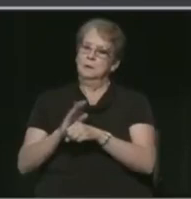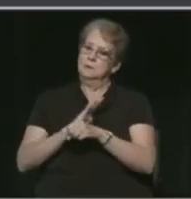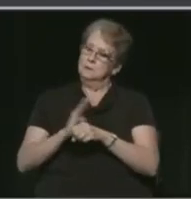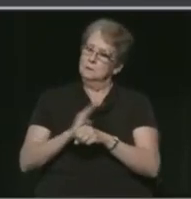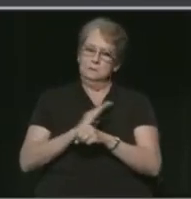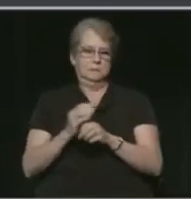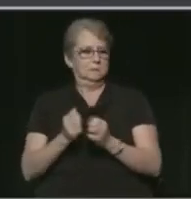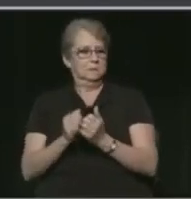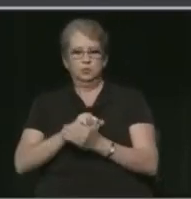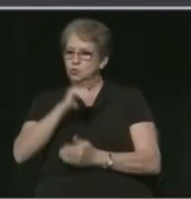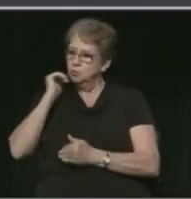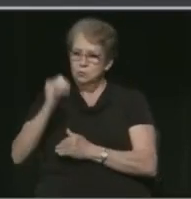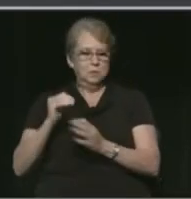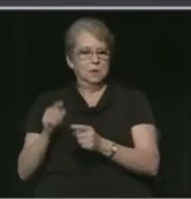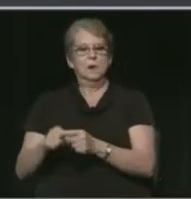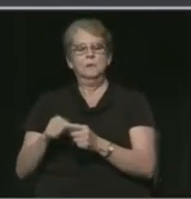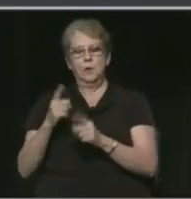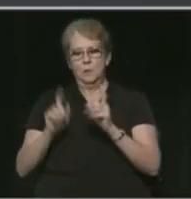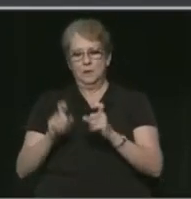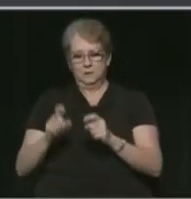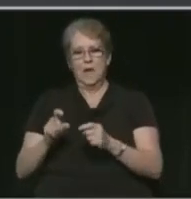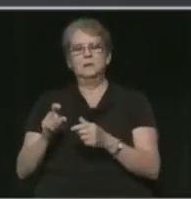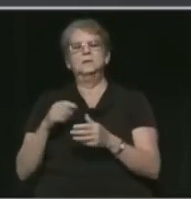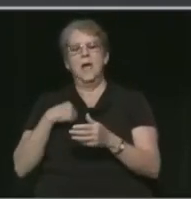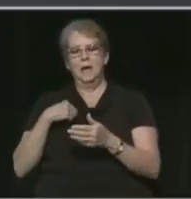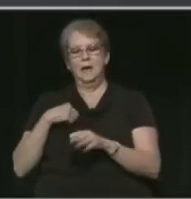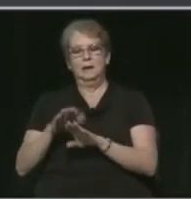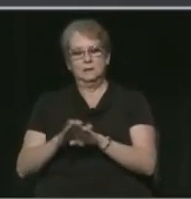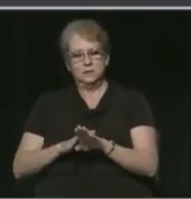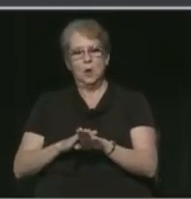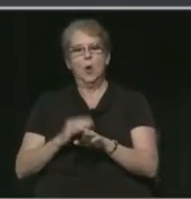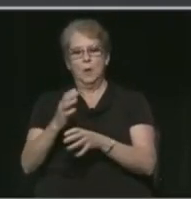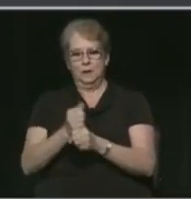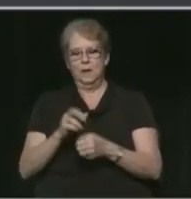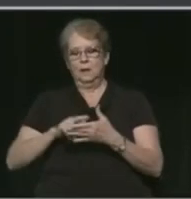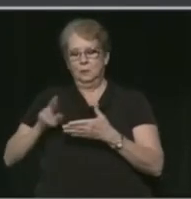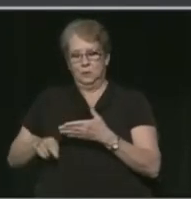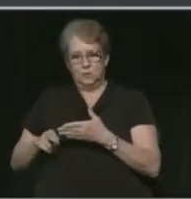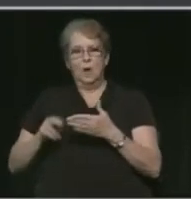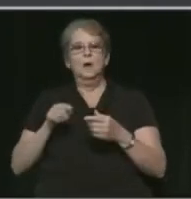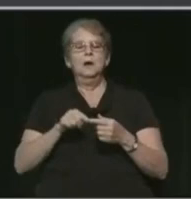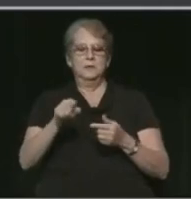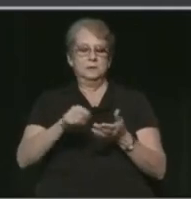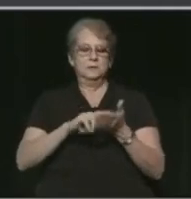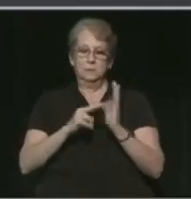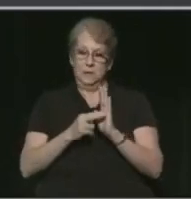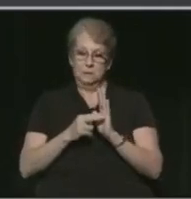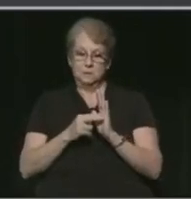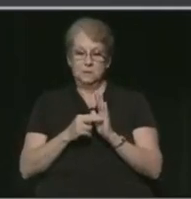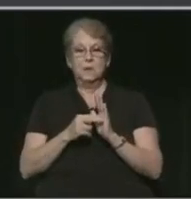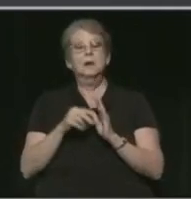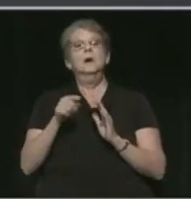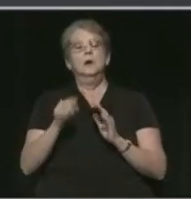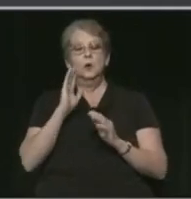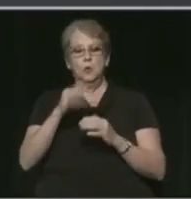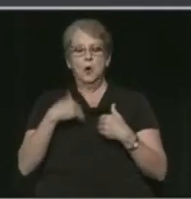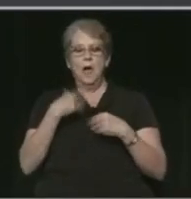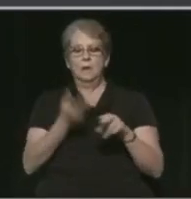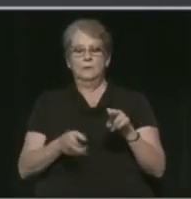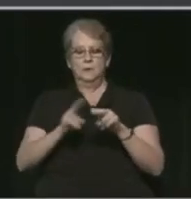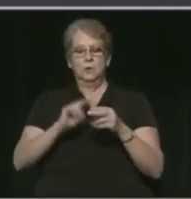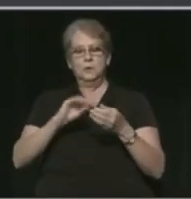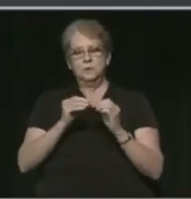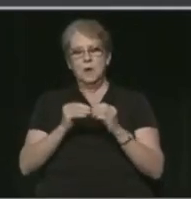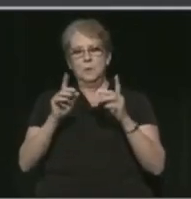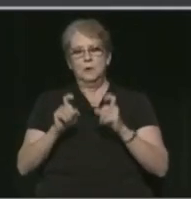federally provided tests are being sent, which is slowing down the accumulation of results. This means, again, we will have a growing number of